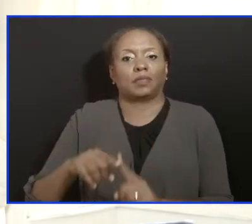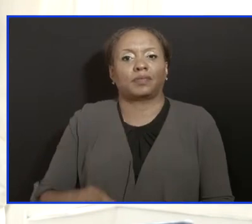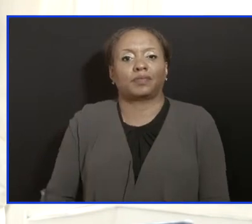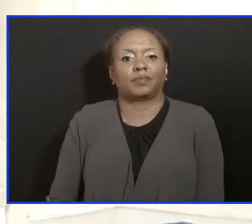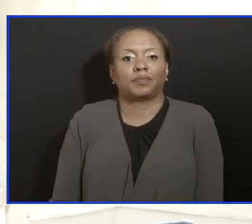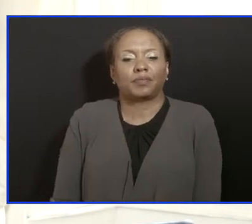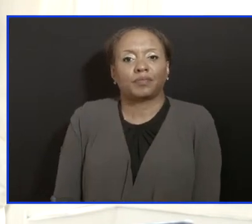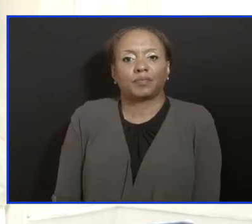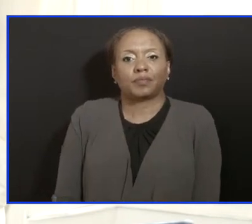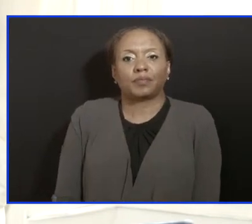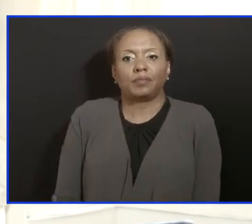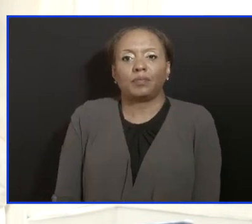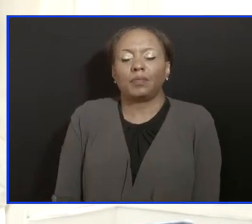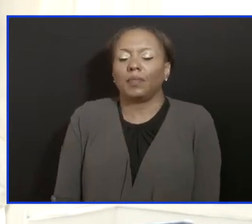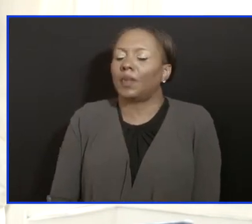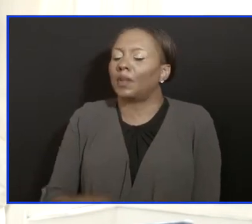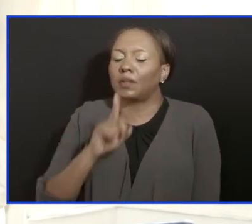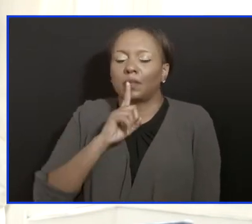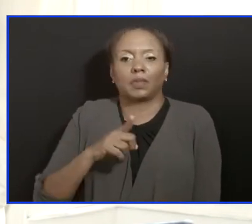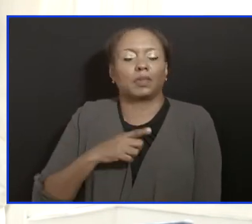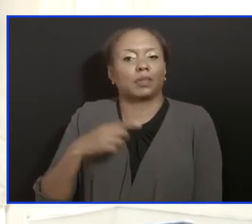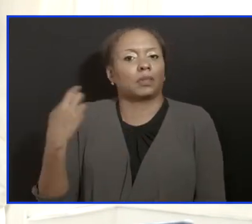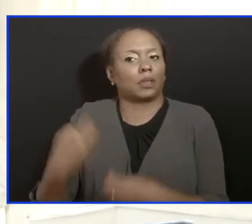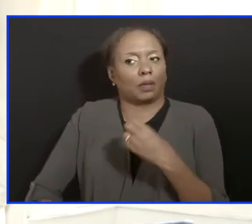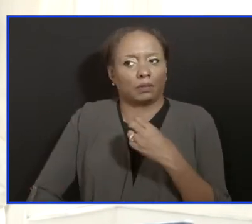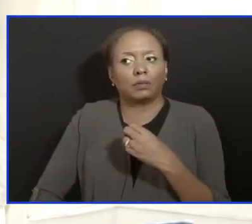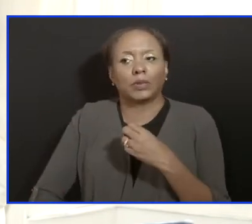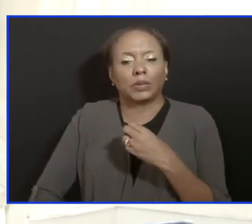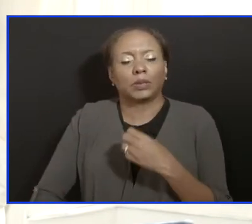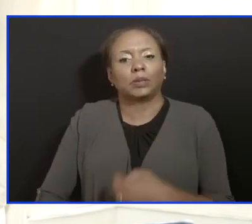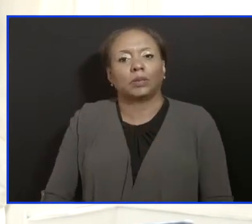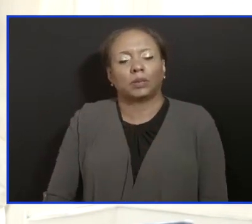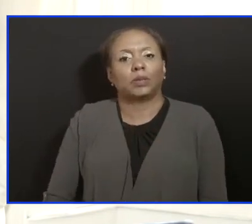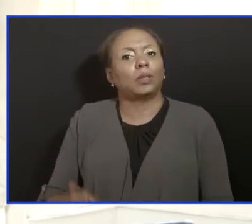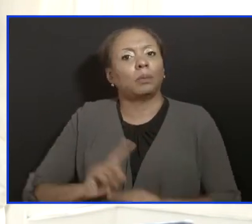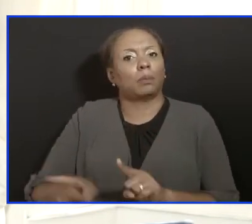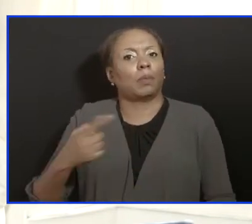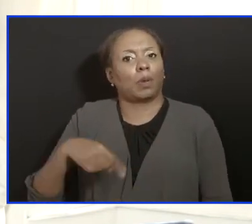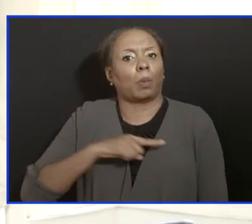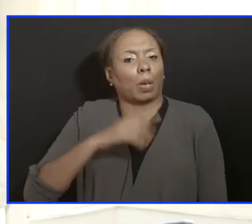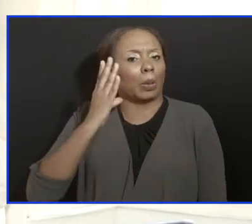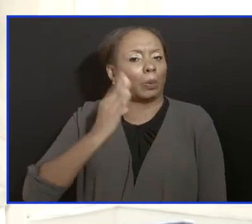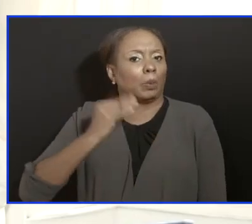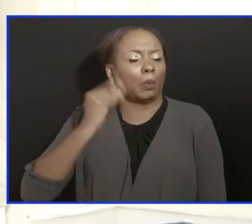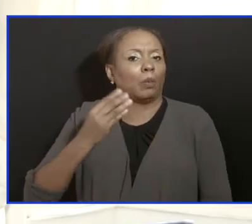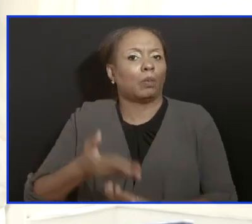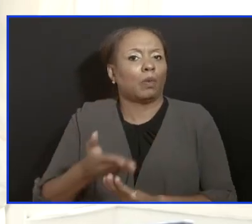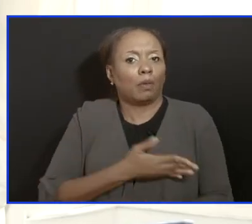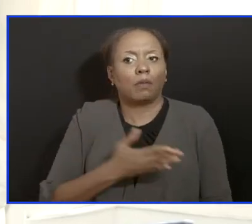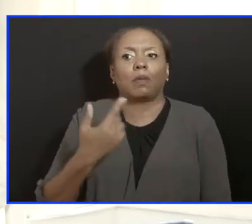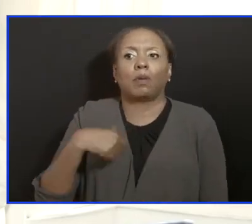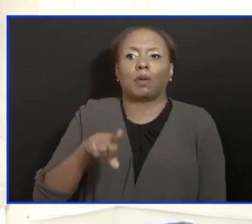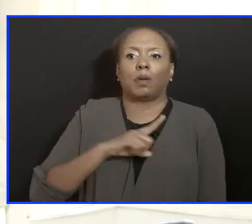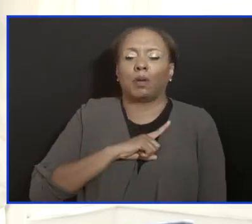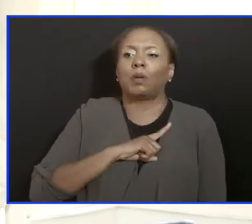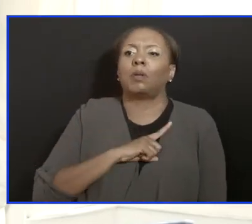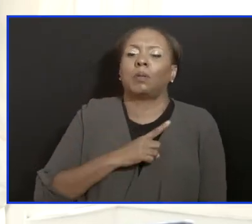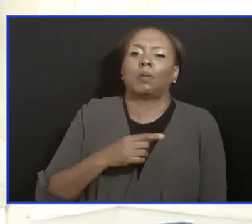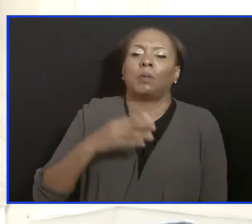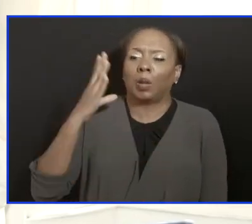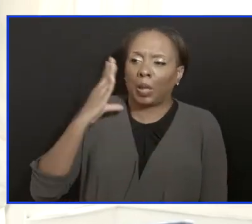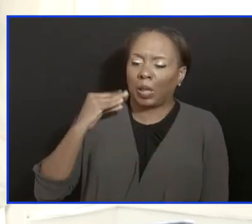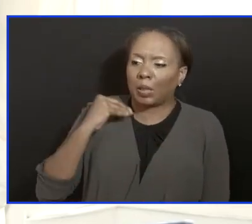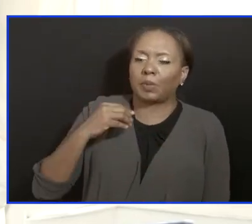say that this is obviously a tough battle. But what I will tell you is we've been here before. We've been into psychiatric hospital and nothing beats